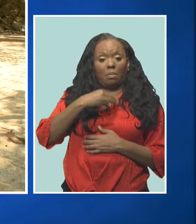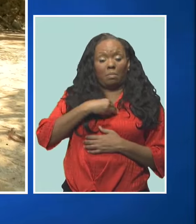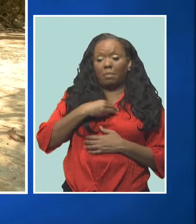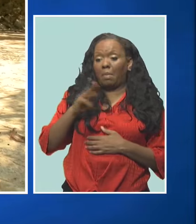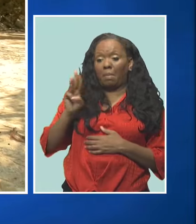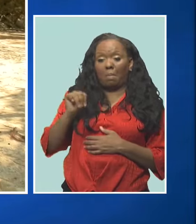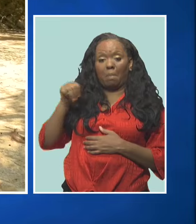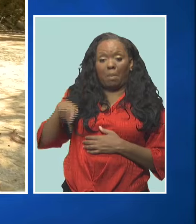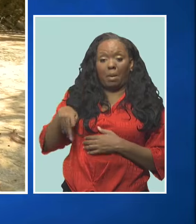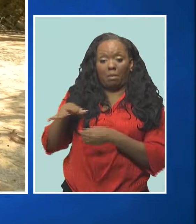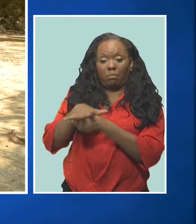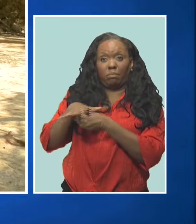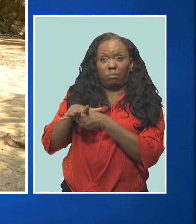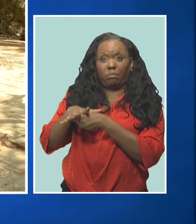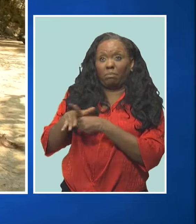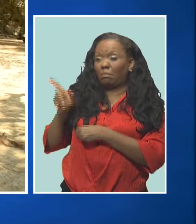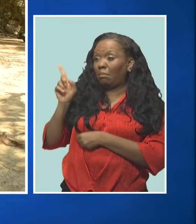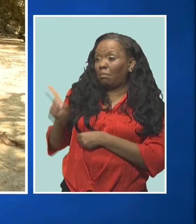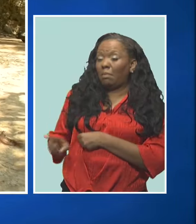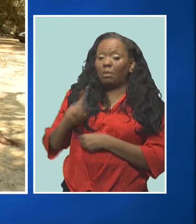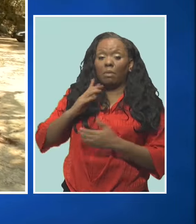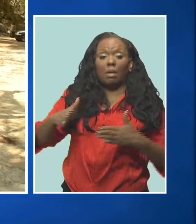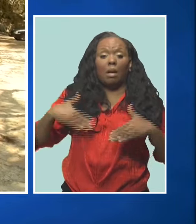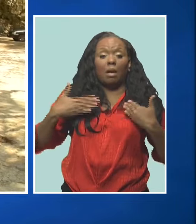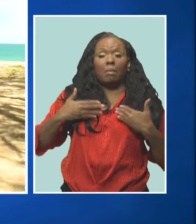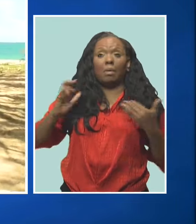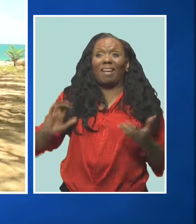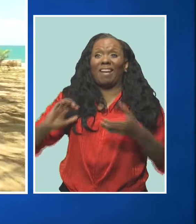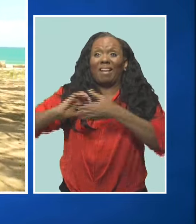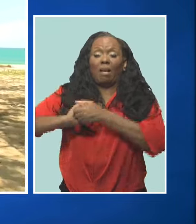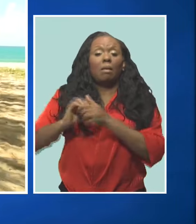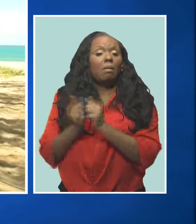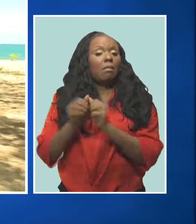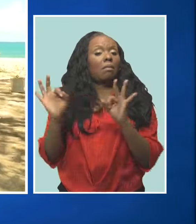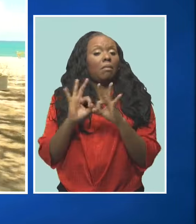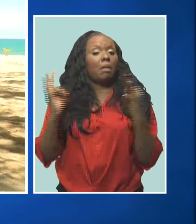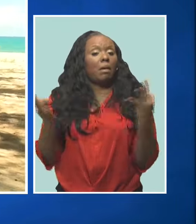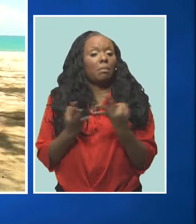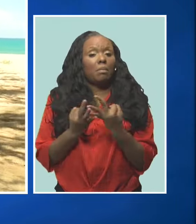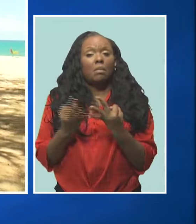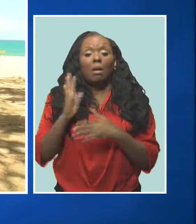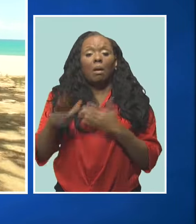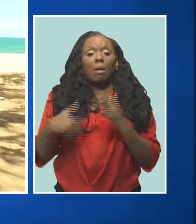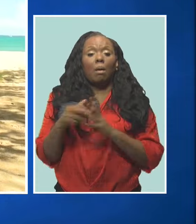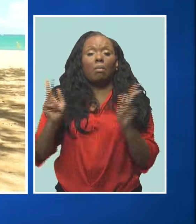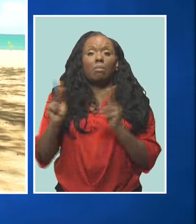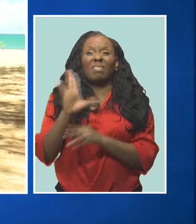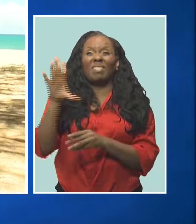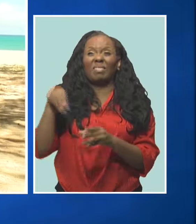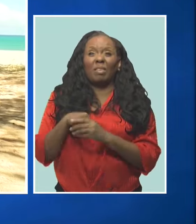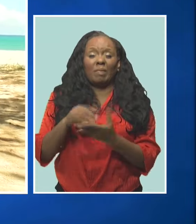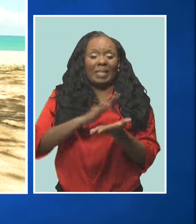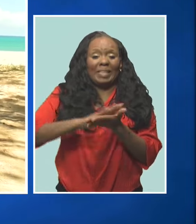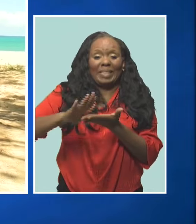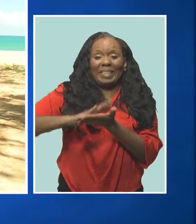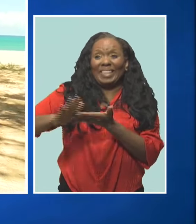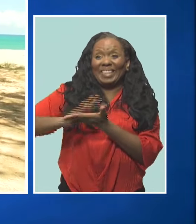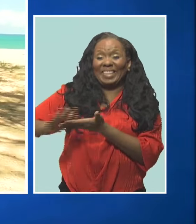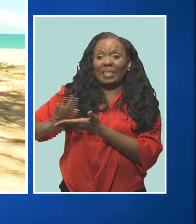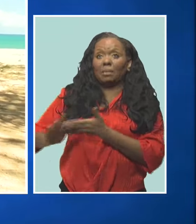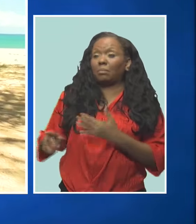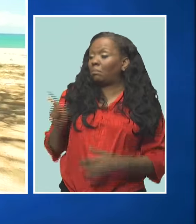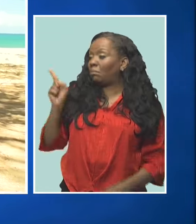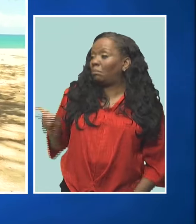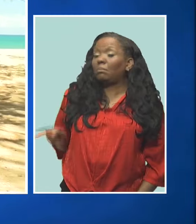the area, Indar Huir, says they are happy to partner with the MAP family and all involved with the initiative. He says Foul Bay